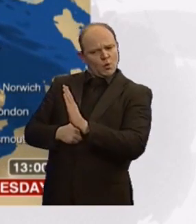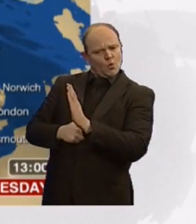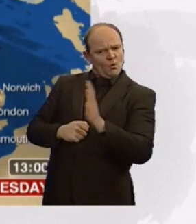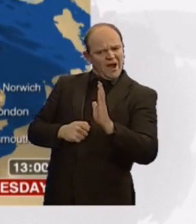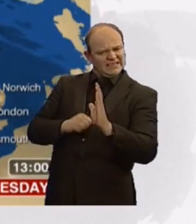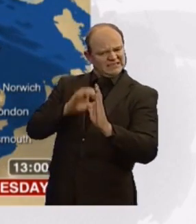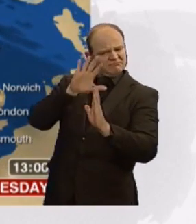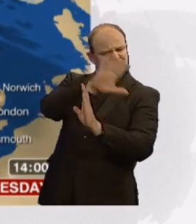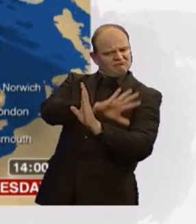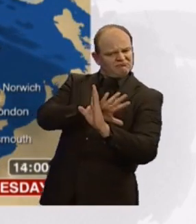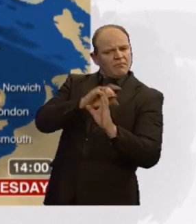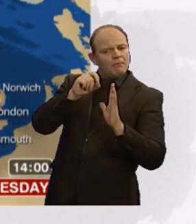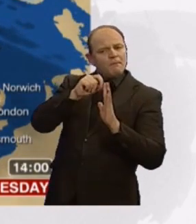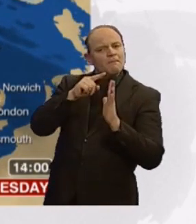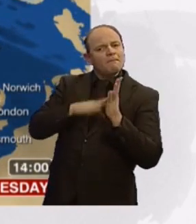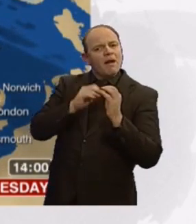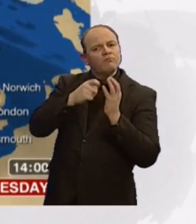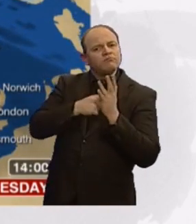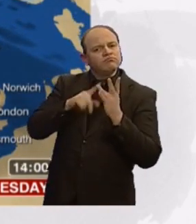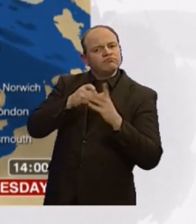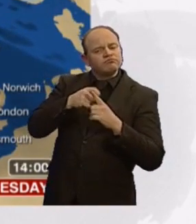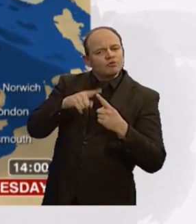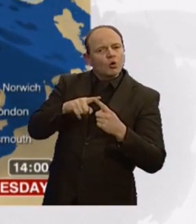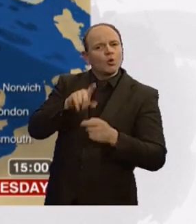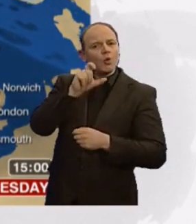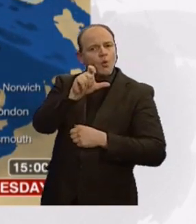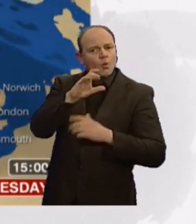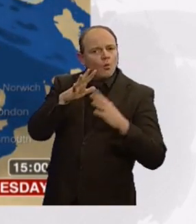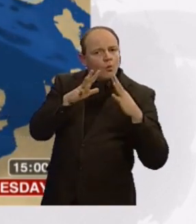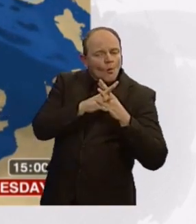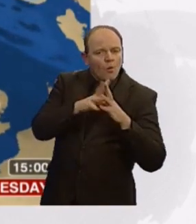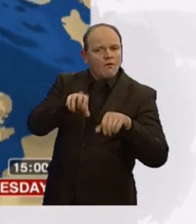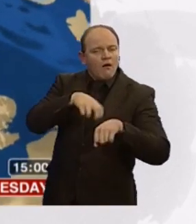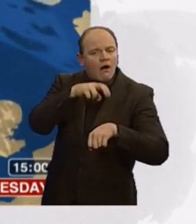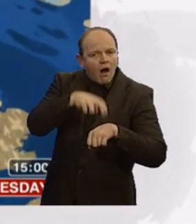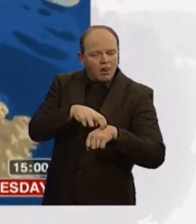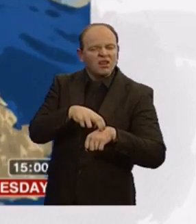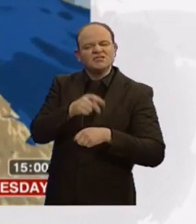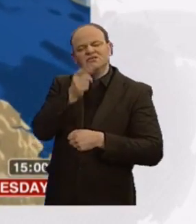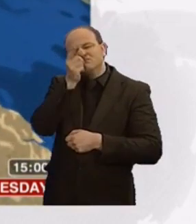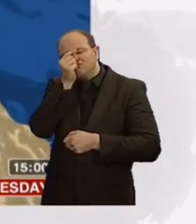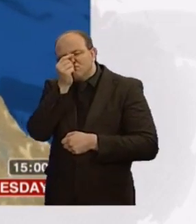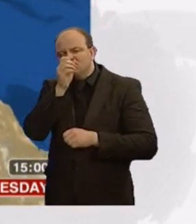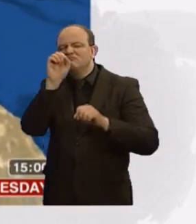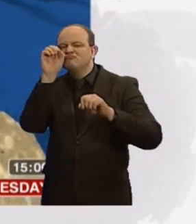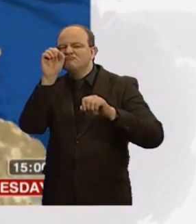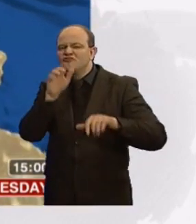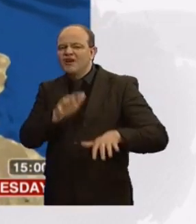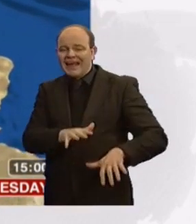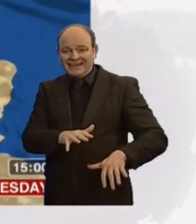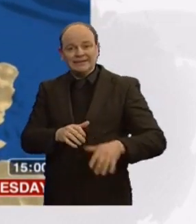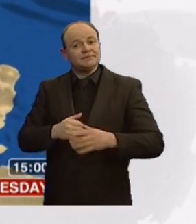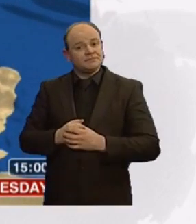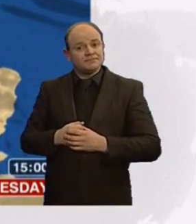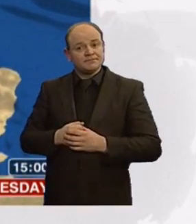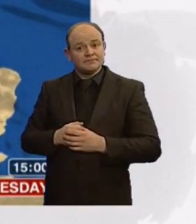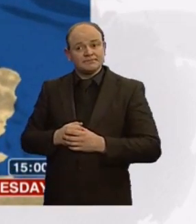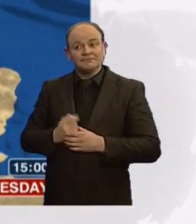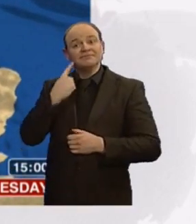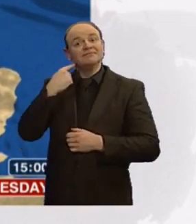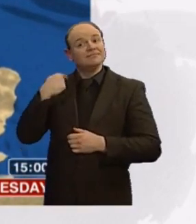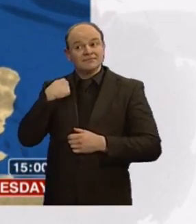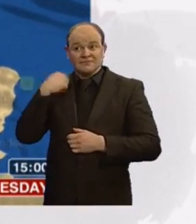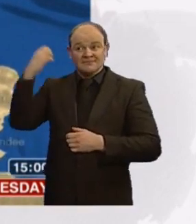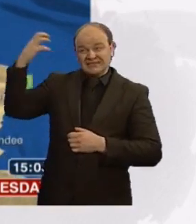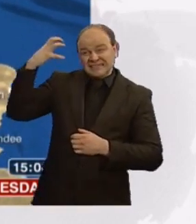Ireland, later into Pembrokeshire and Cornwall, the odd spot of rain. But on the whole, it's another dry, usable day. It's just not as sunny. Very bright